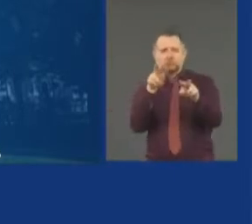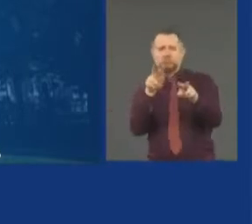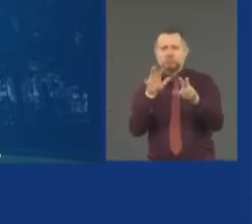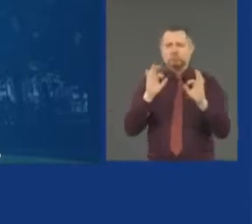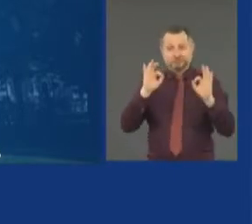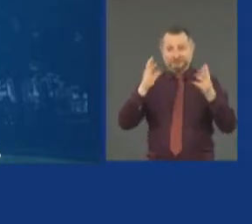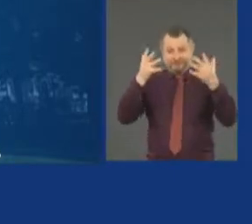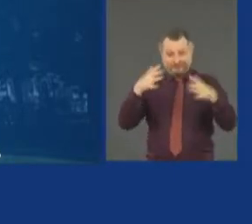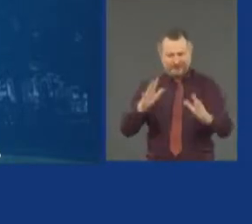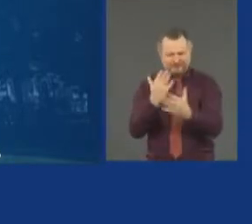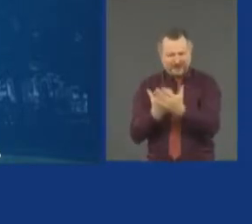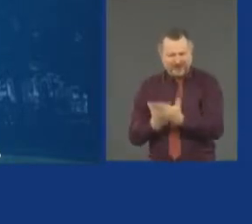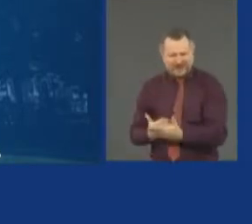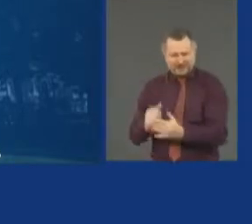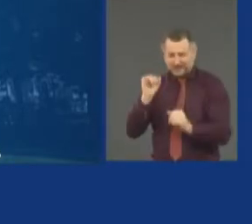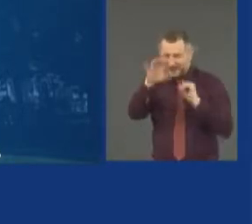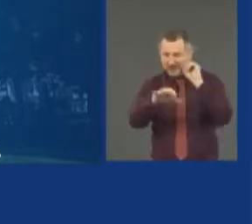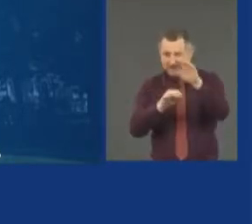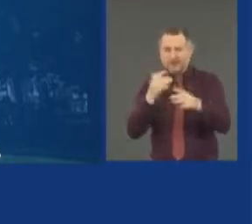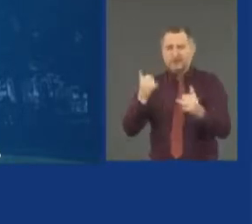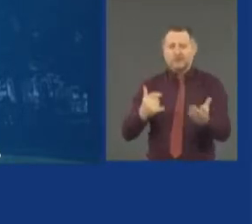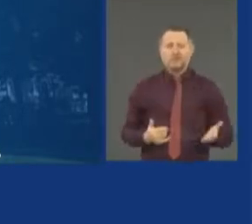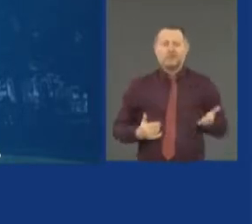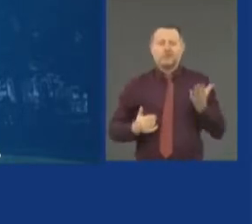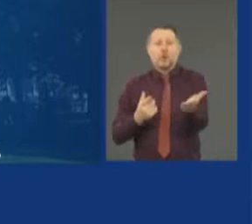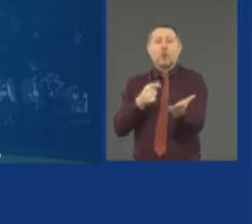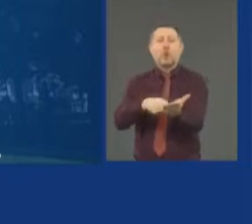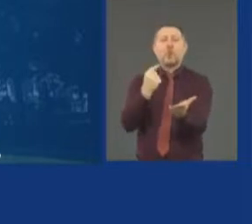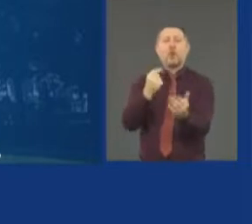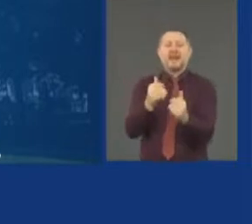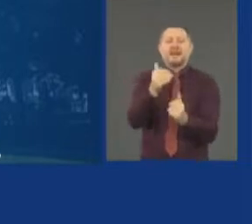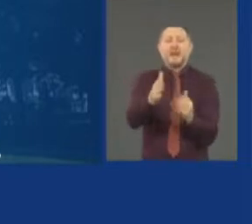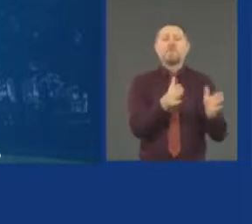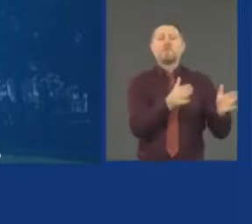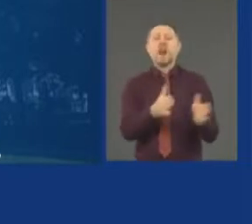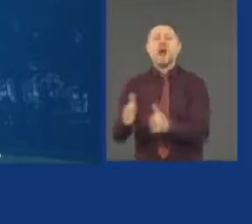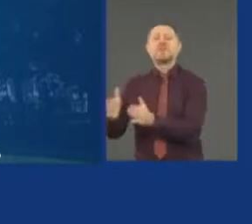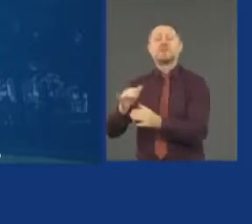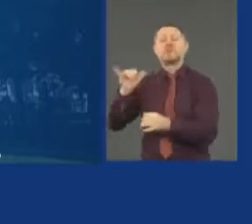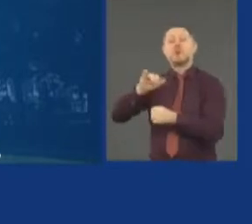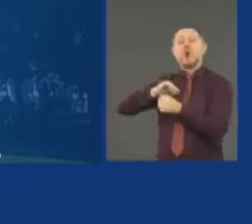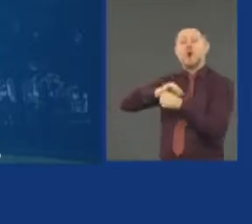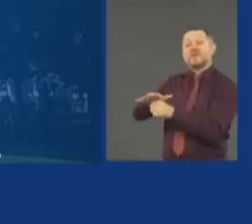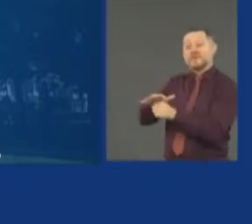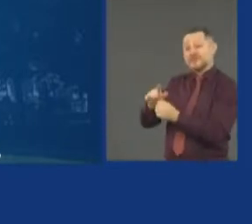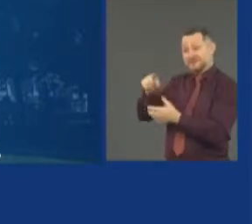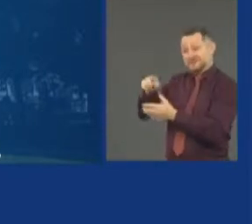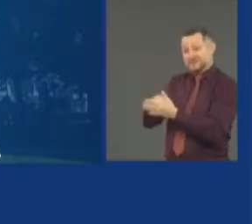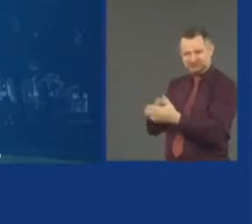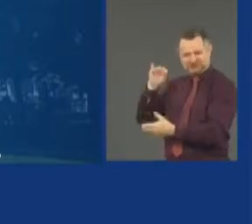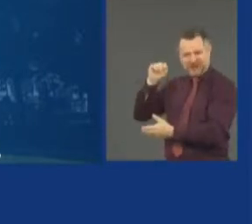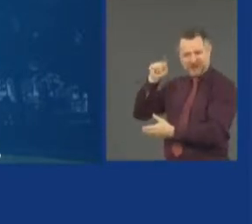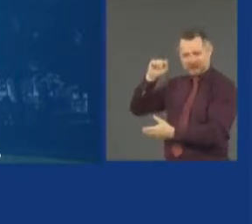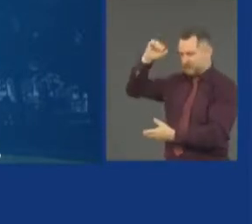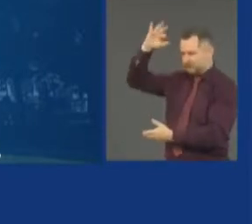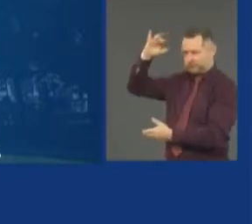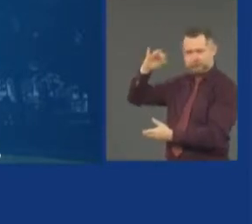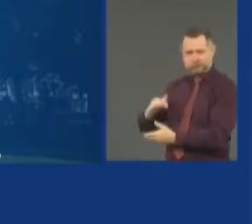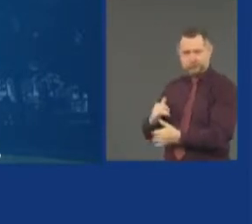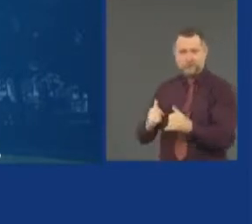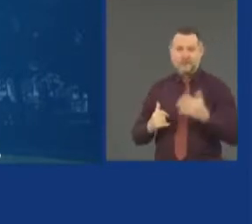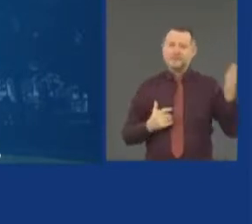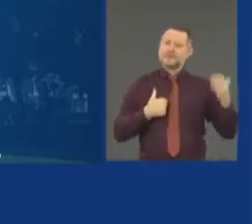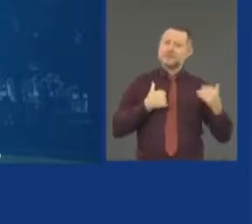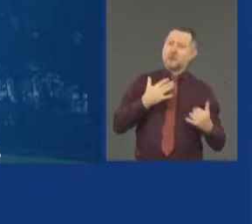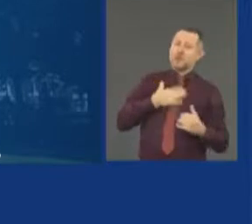right? During this COVID crisis, I say, here are the facts. And then I say, here's my opinion. I like to think the opinion is